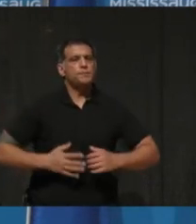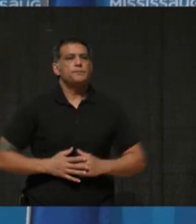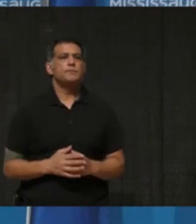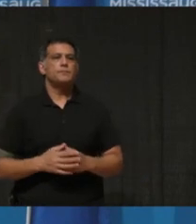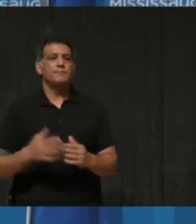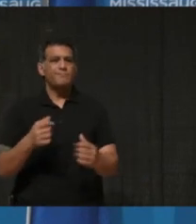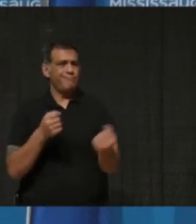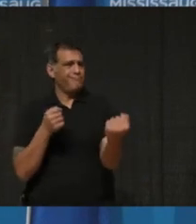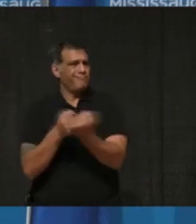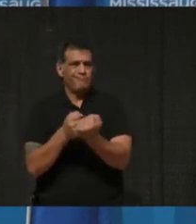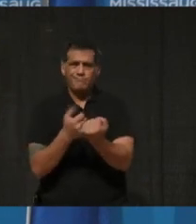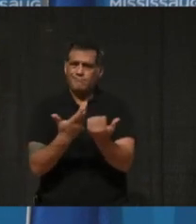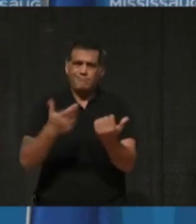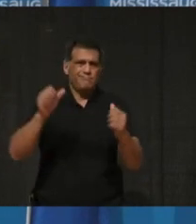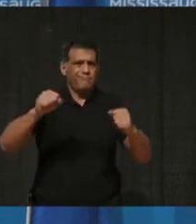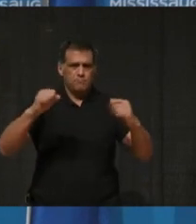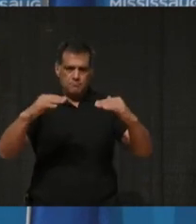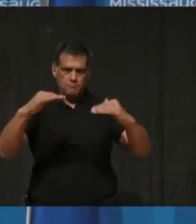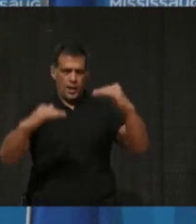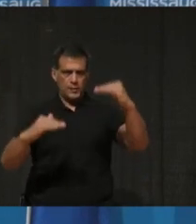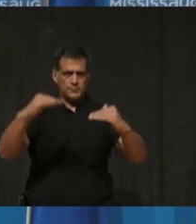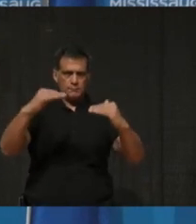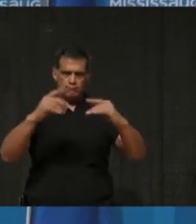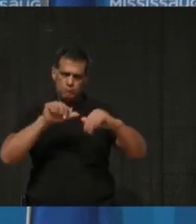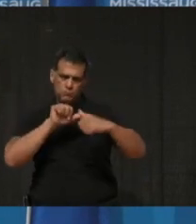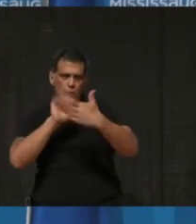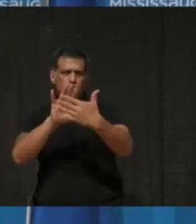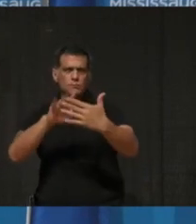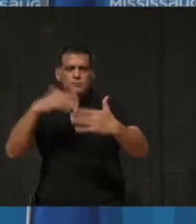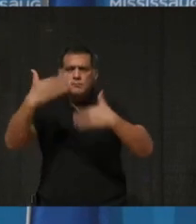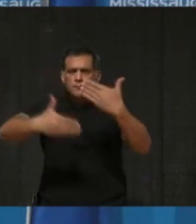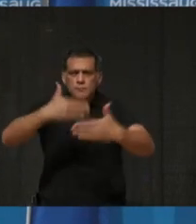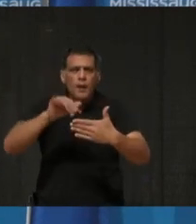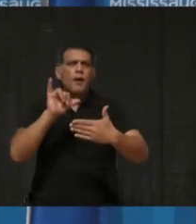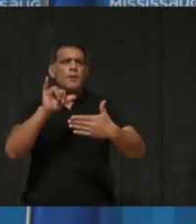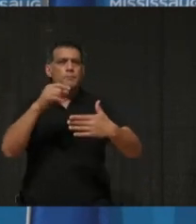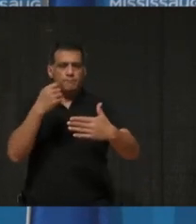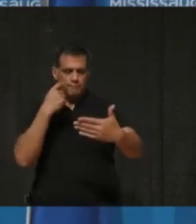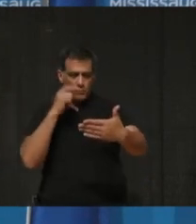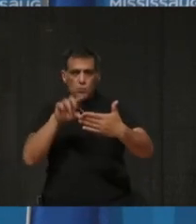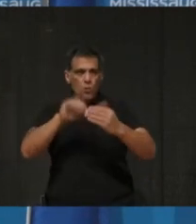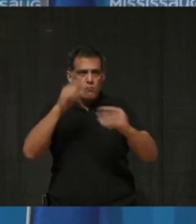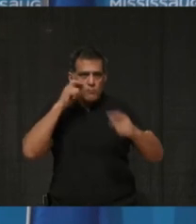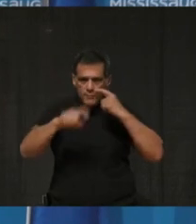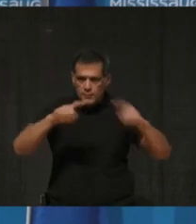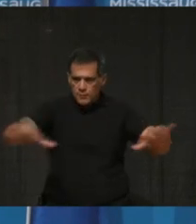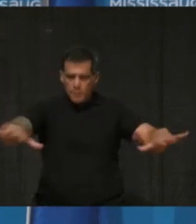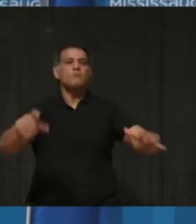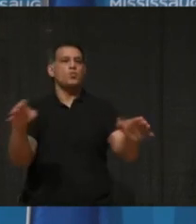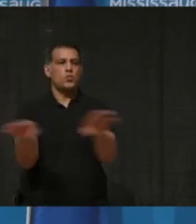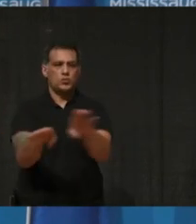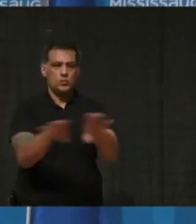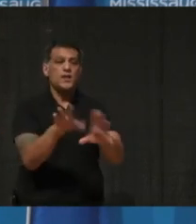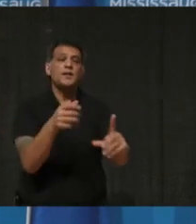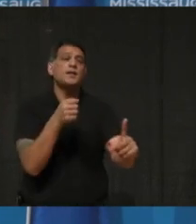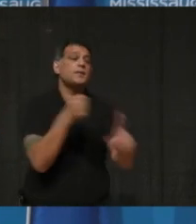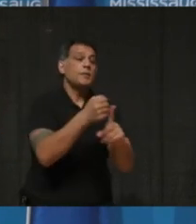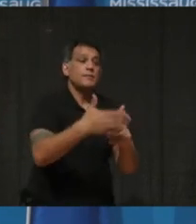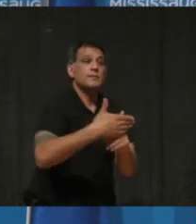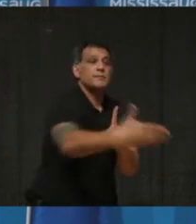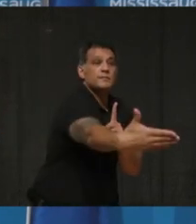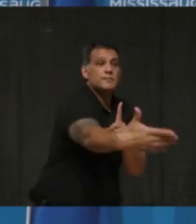approach to addressing COVID-19 in the Region of Peel. I recognize that closures, too, have impacts on health and wellbeing.